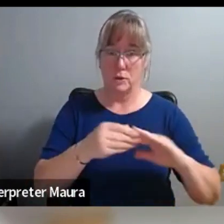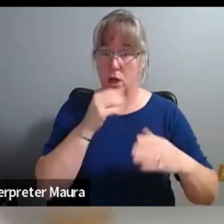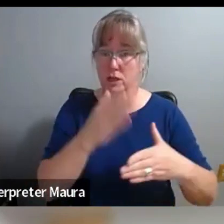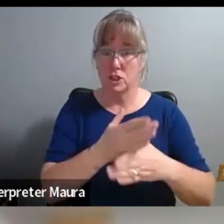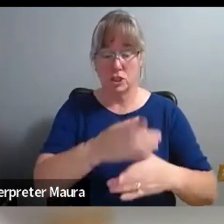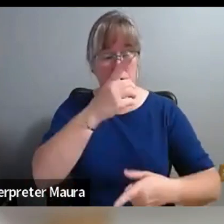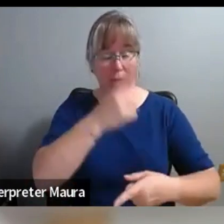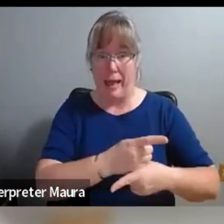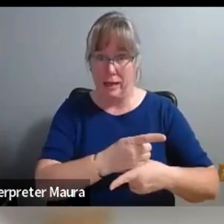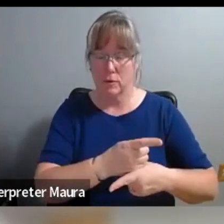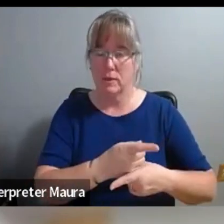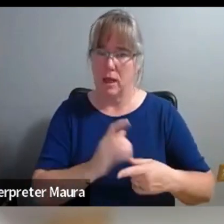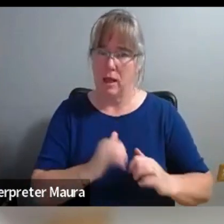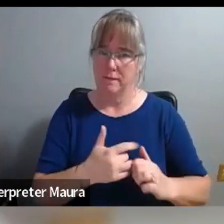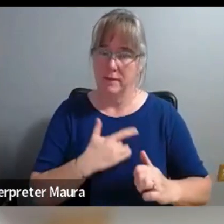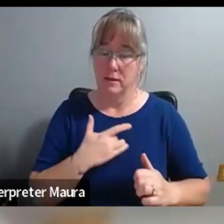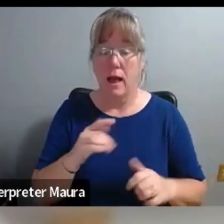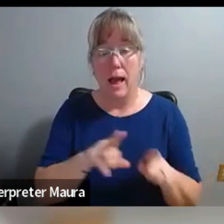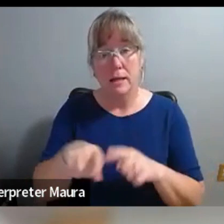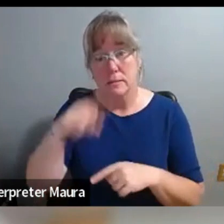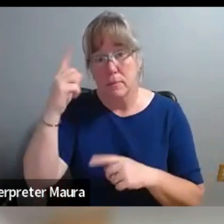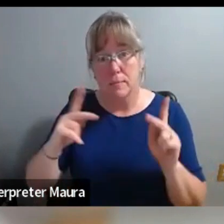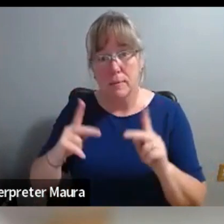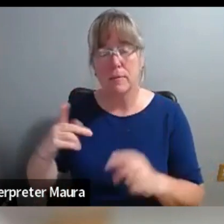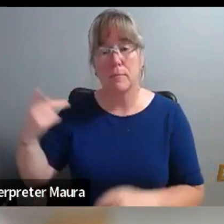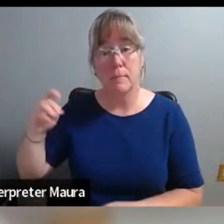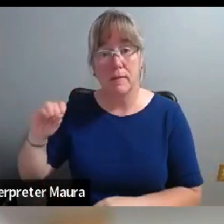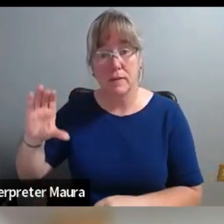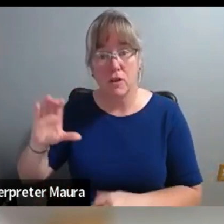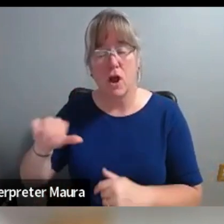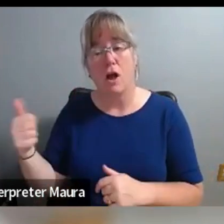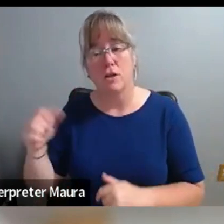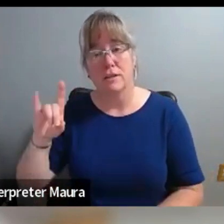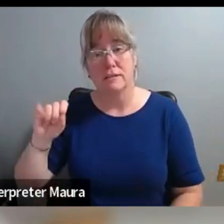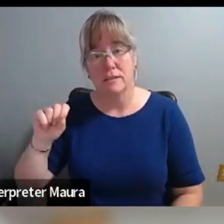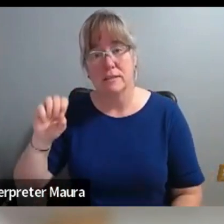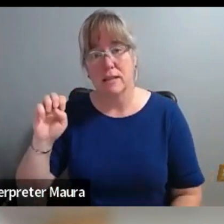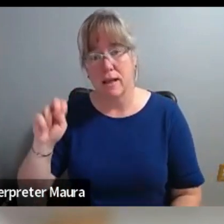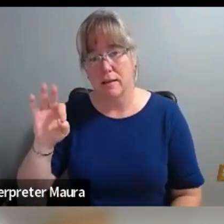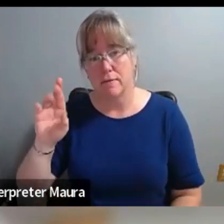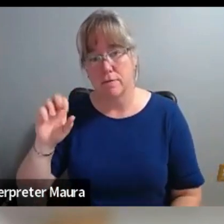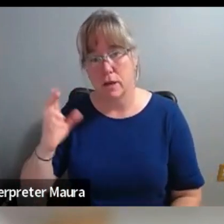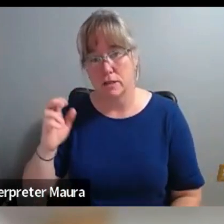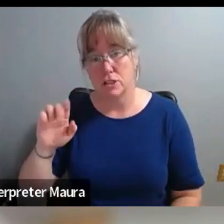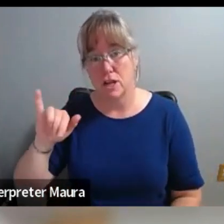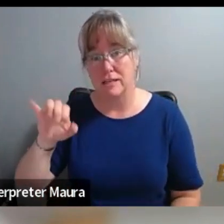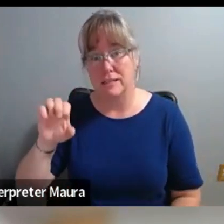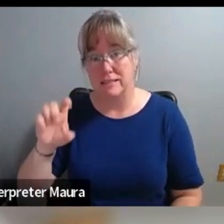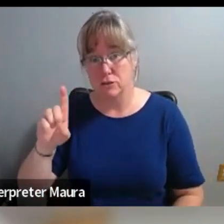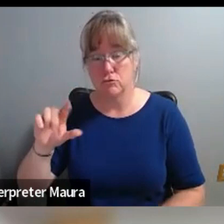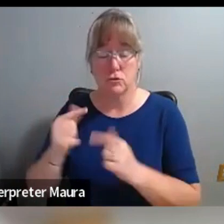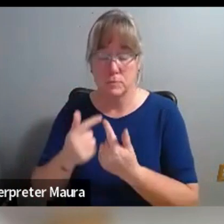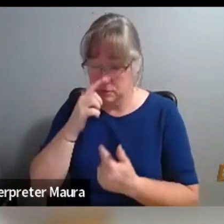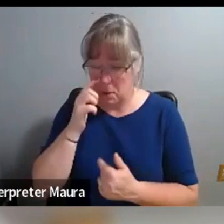black people and, you know, people of color and other disenfranchised groups. And so what I always appreciated, although I would really be like,